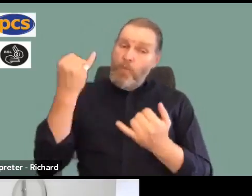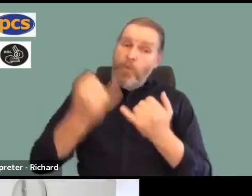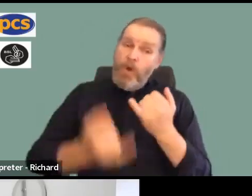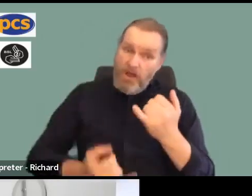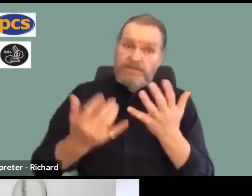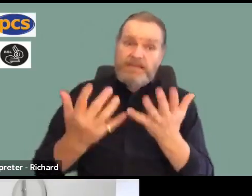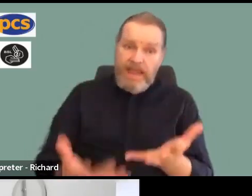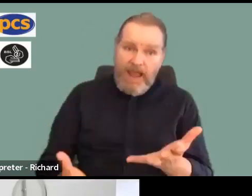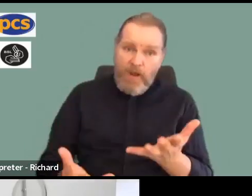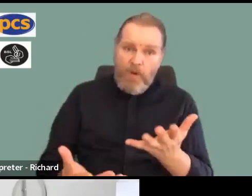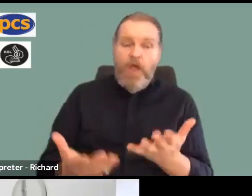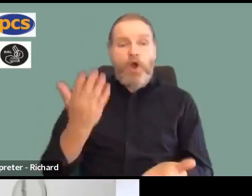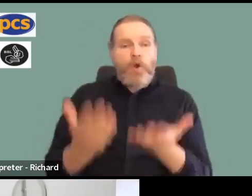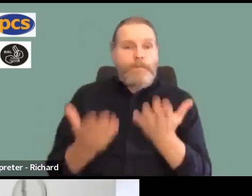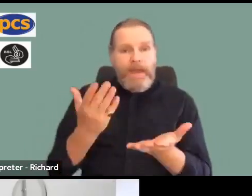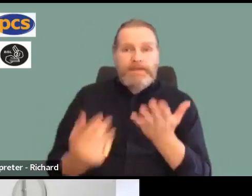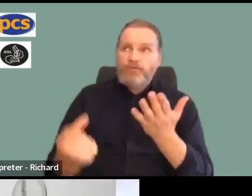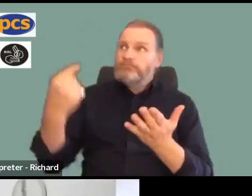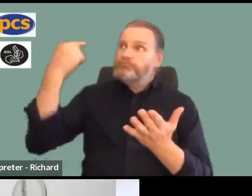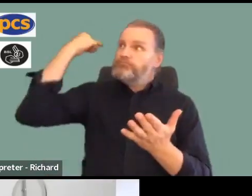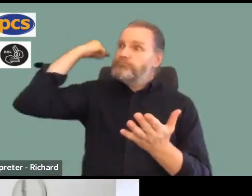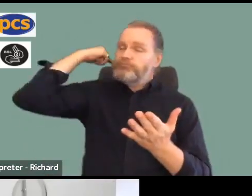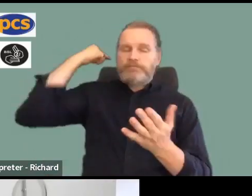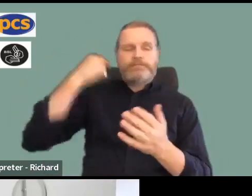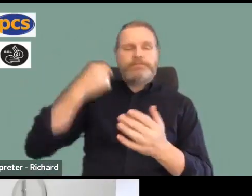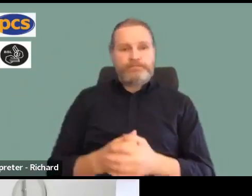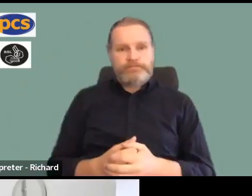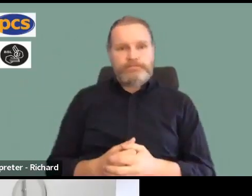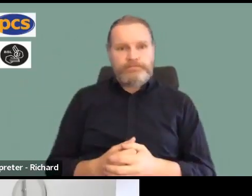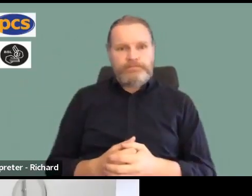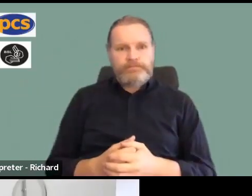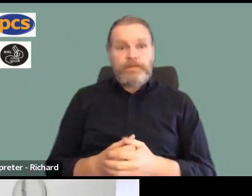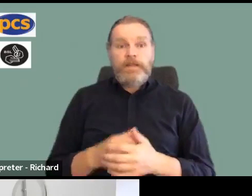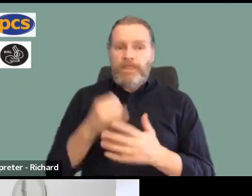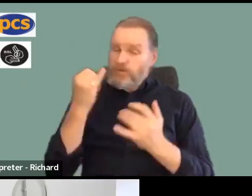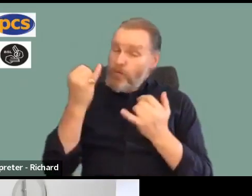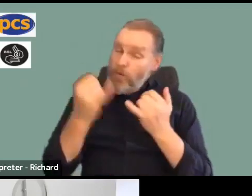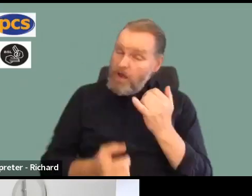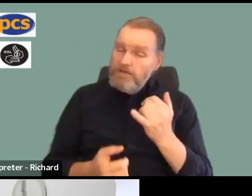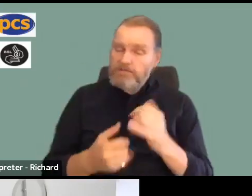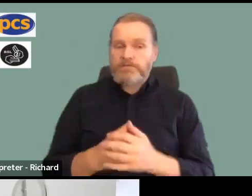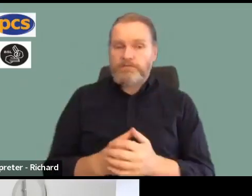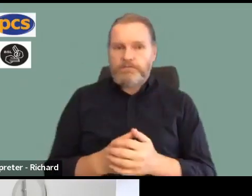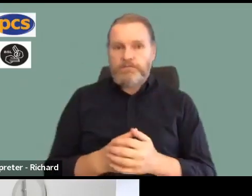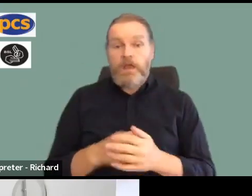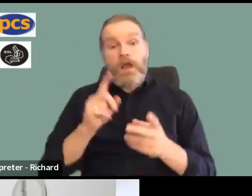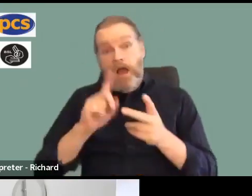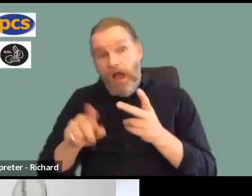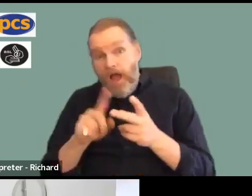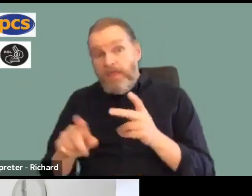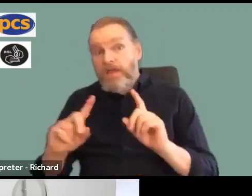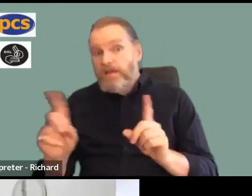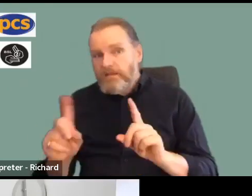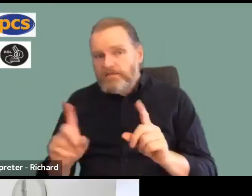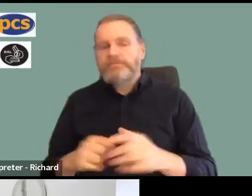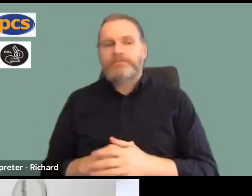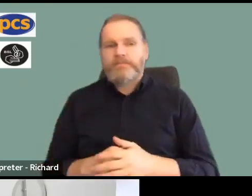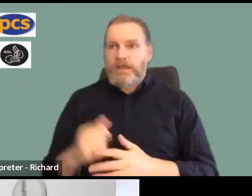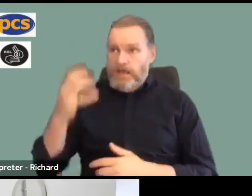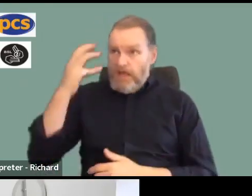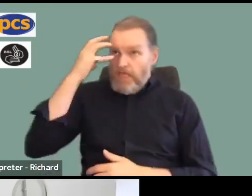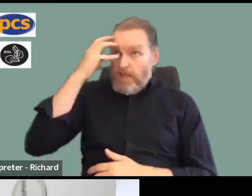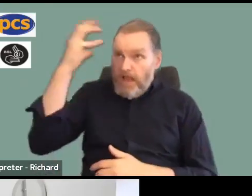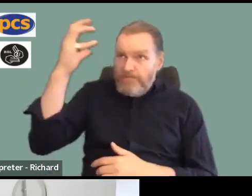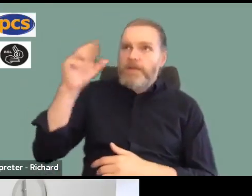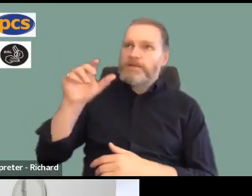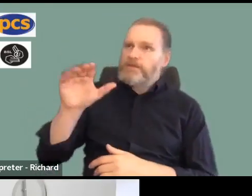were when we did the indicative ballot. But they've also got worse in another way. The government, since we've started trying to raise these issues